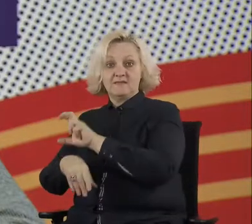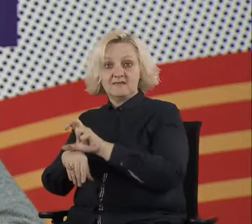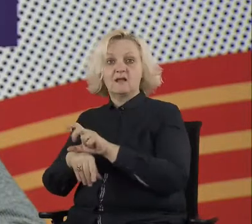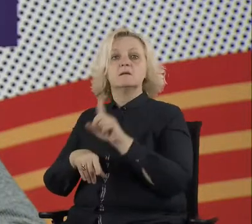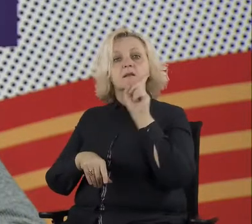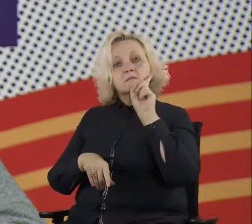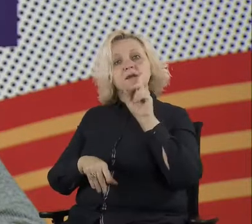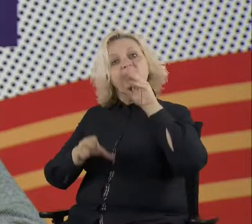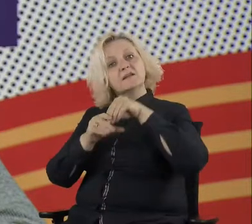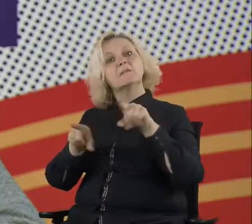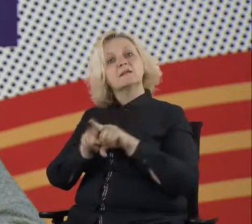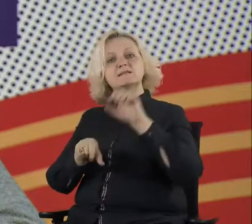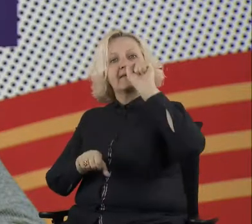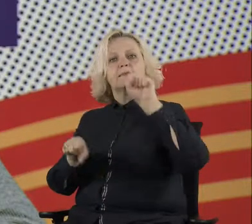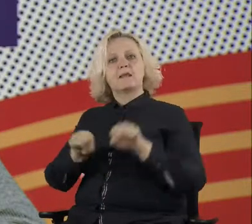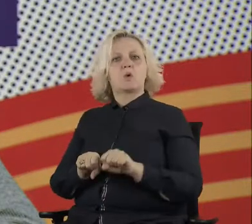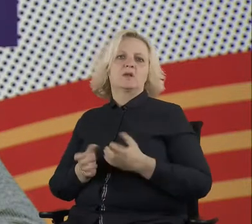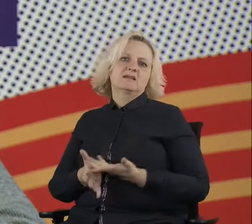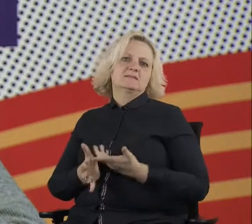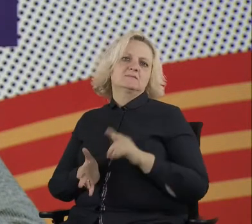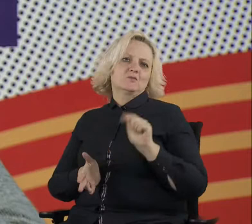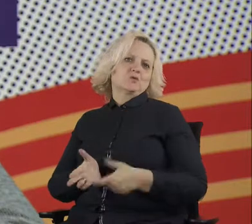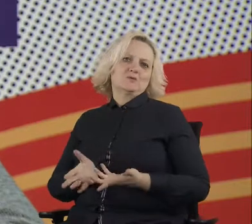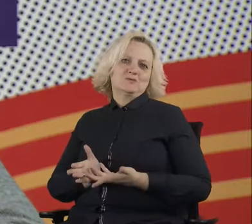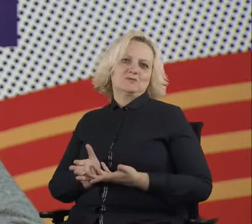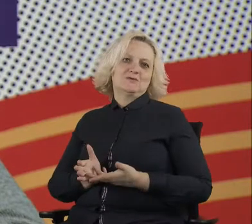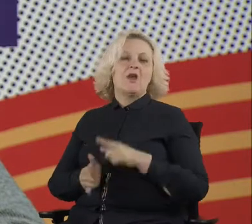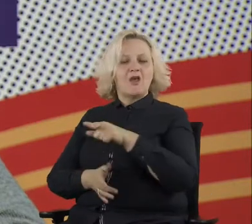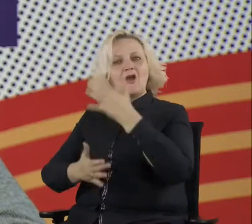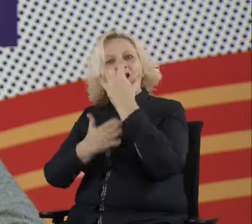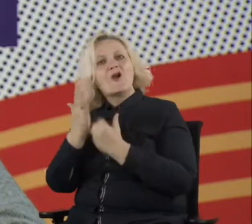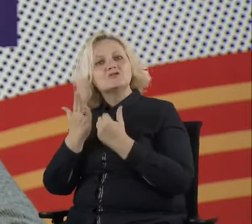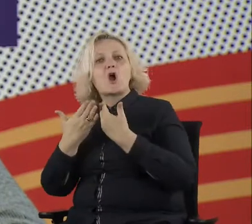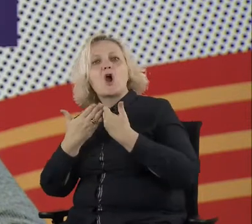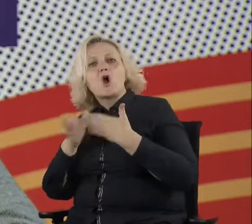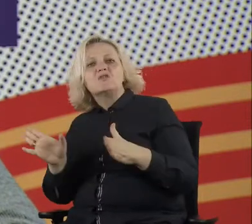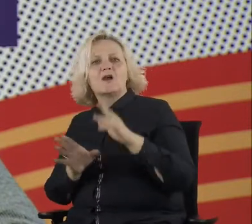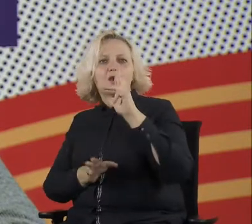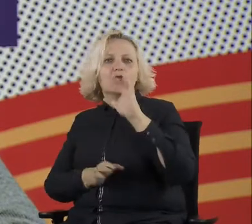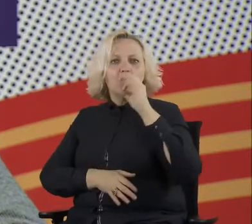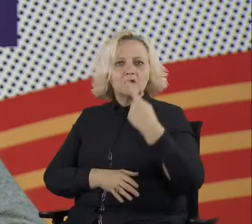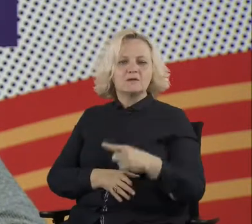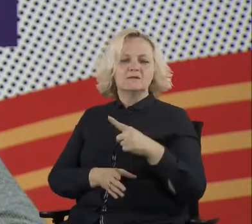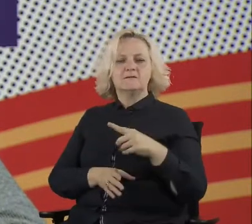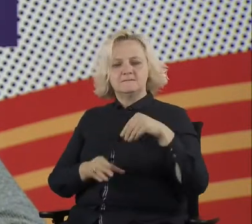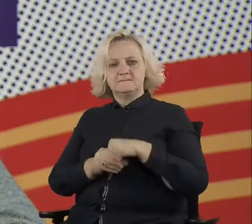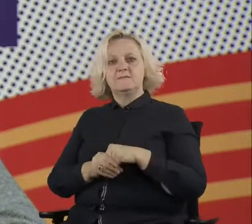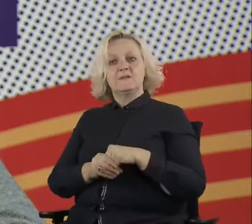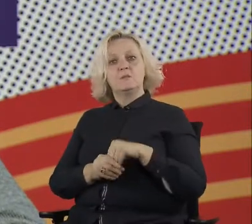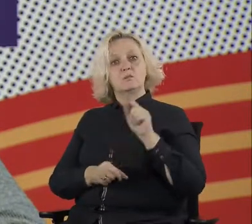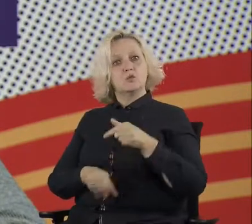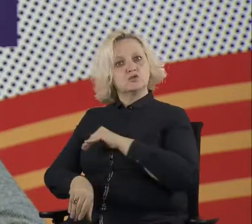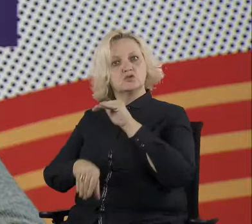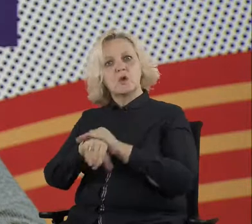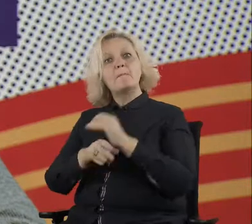is it democratic to use open source if they are not meeting the human rights, for instance? So I think this is important to bring it to a table. Like things of course have to be open,